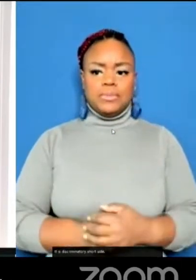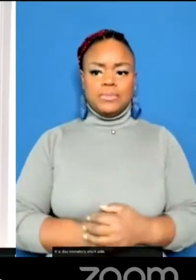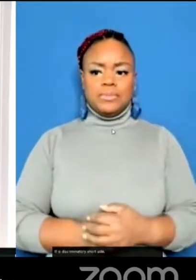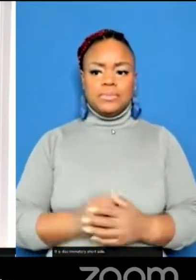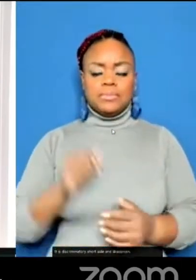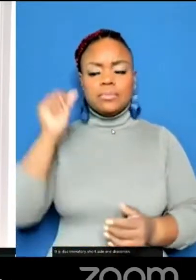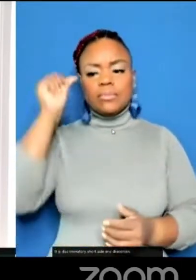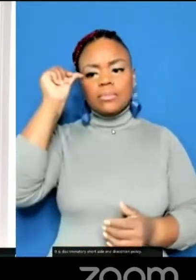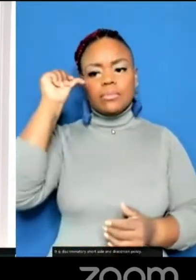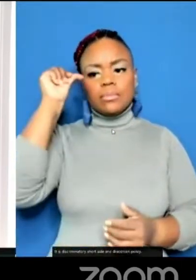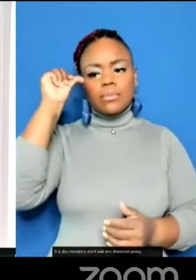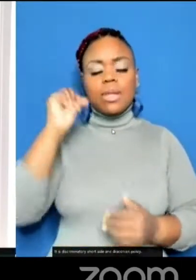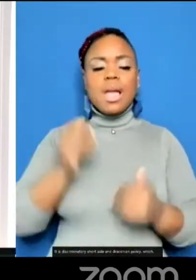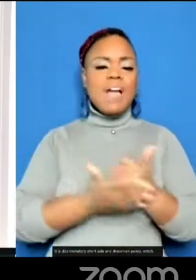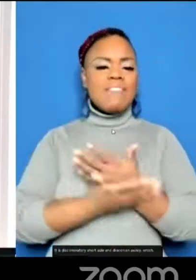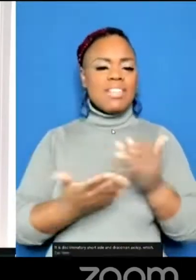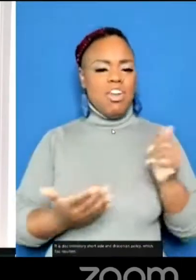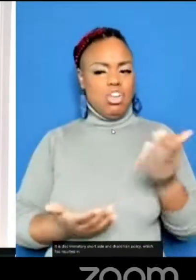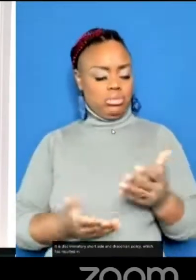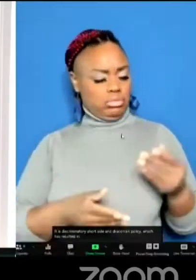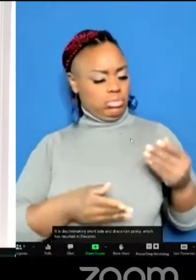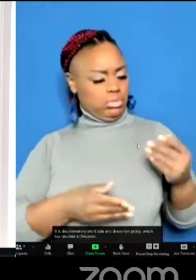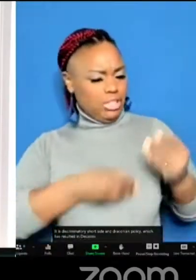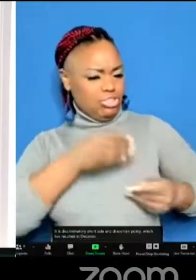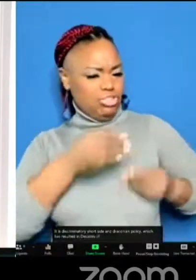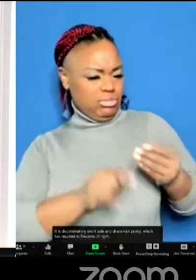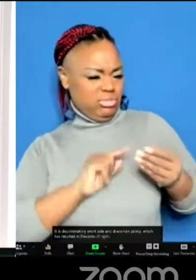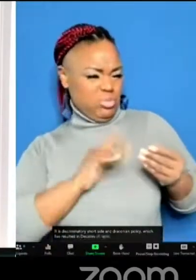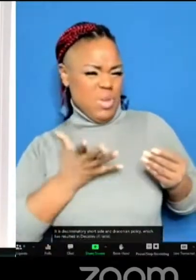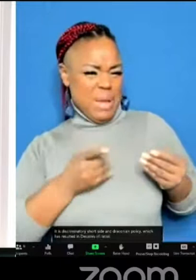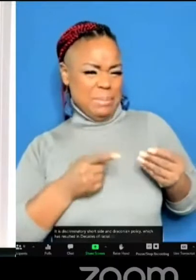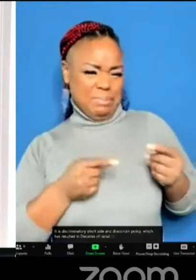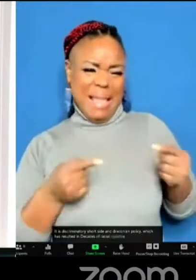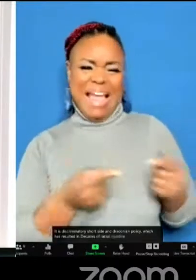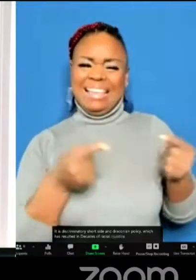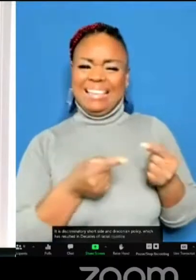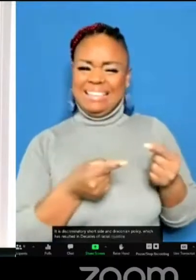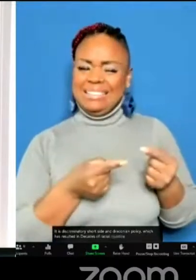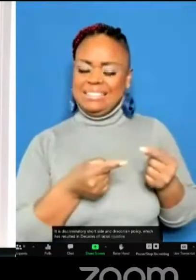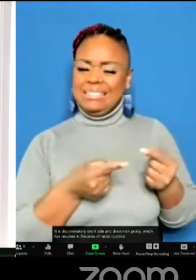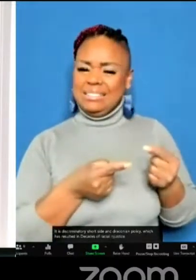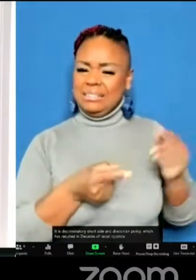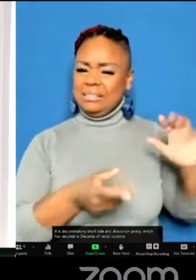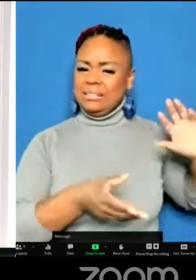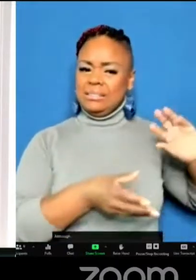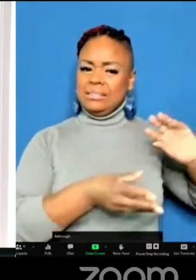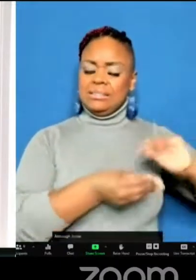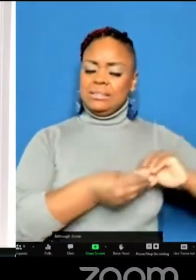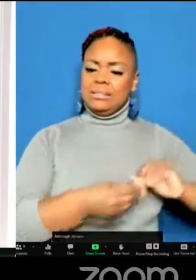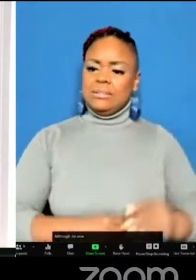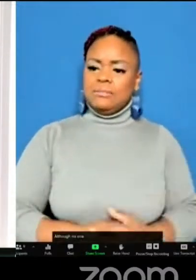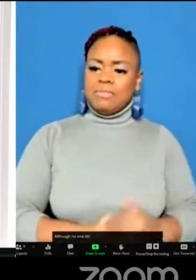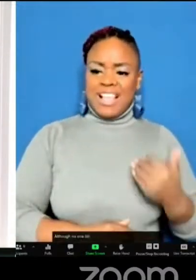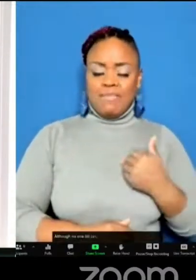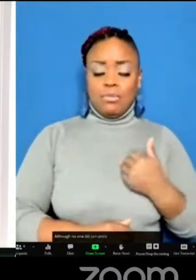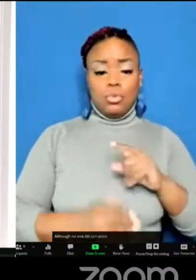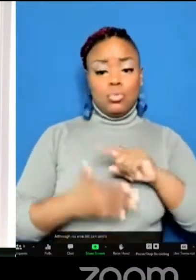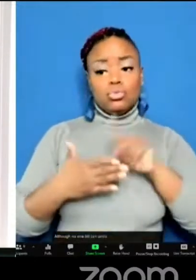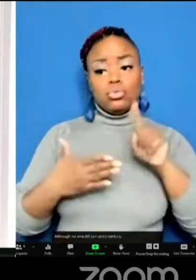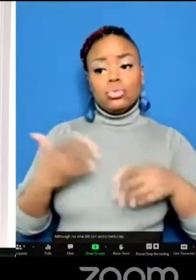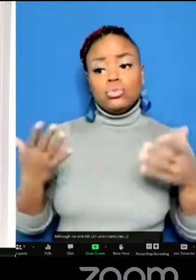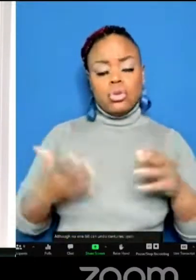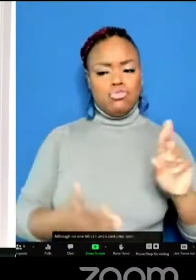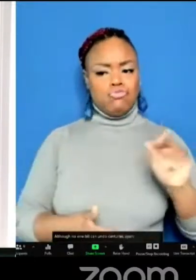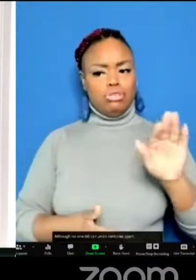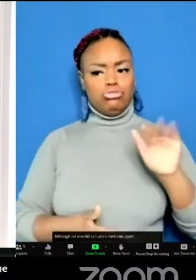draconian policy which has resulted in decades of racial injustice. Although no one bill can undo centuries of